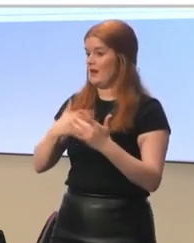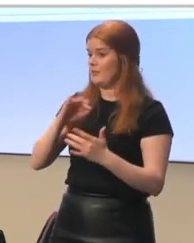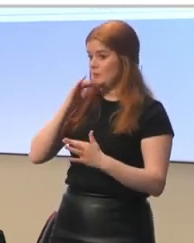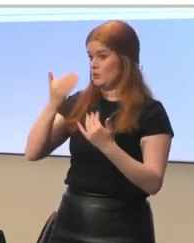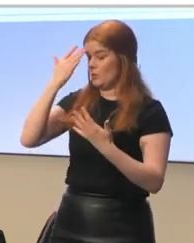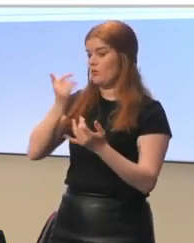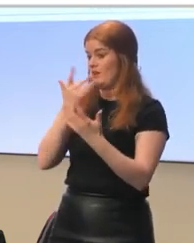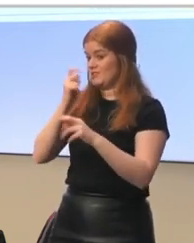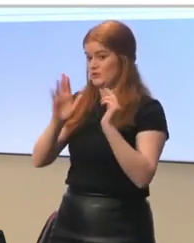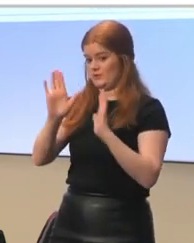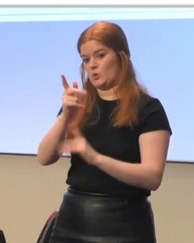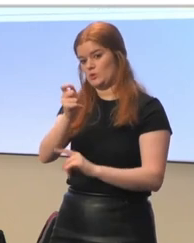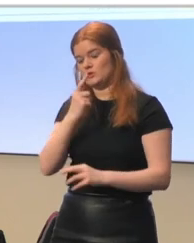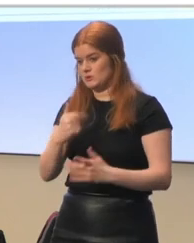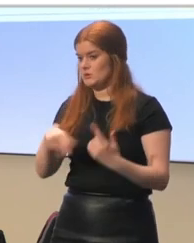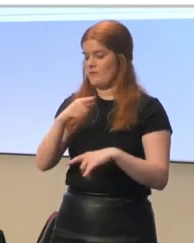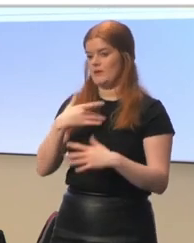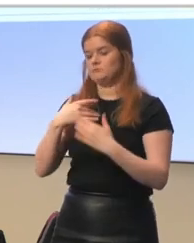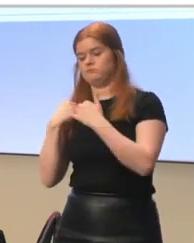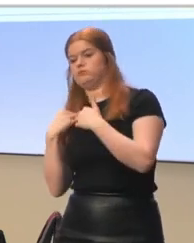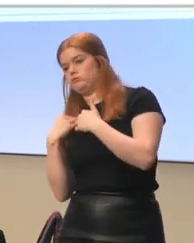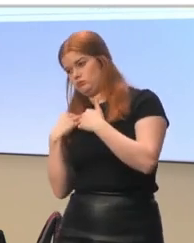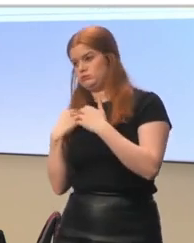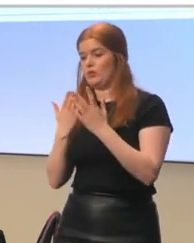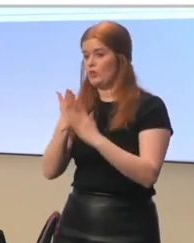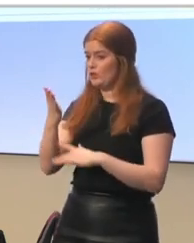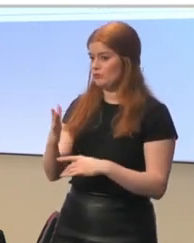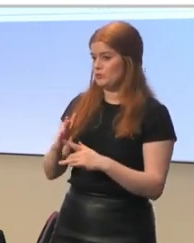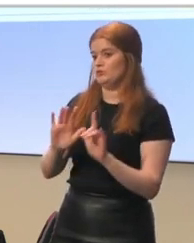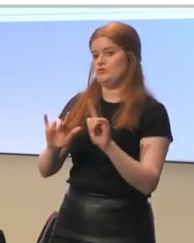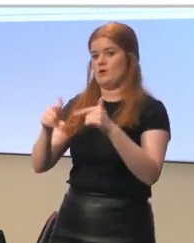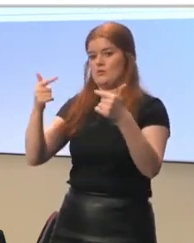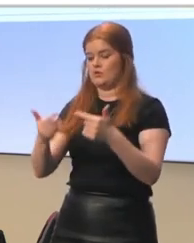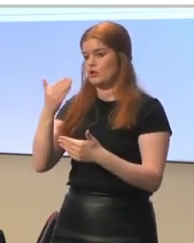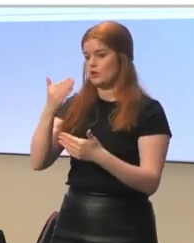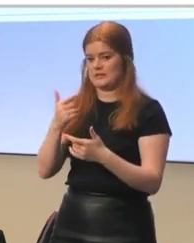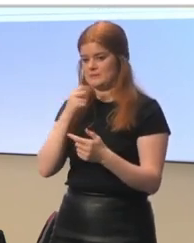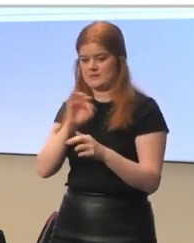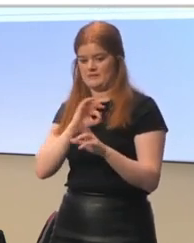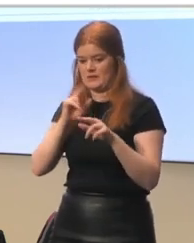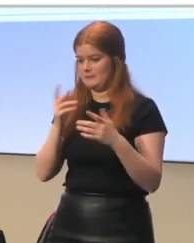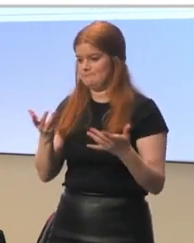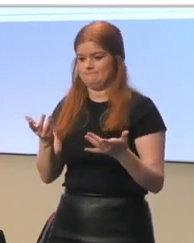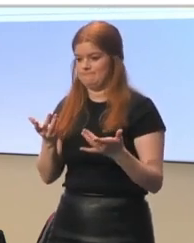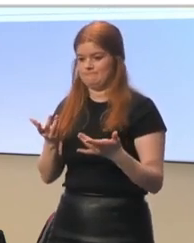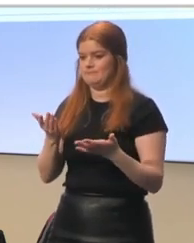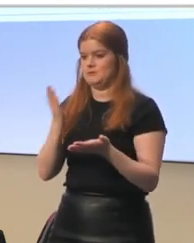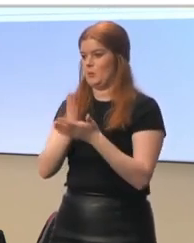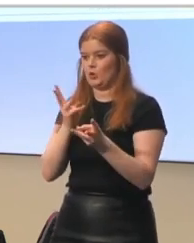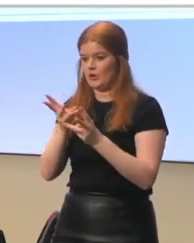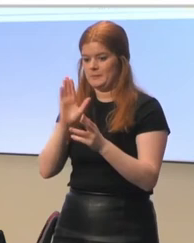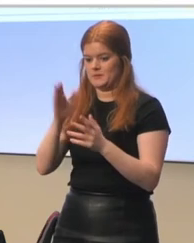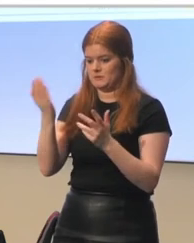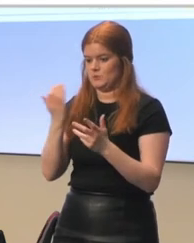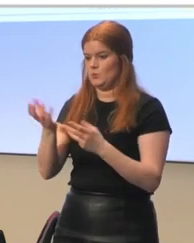of teachers. told us how burdened they felt during the situation of the pandemic. They could not, you know, they could not stop working anymore.